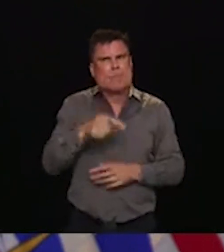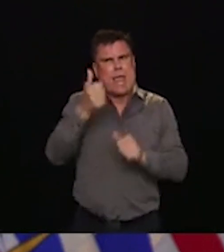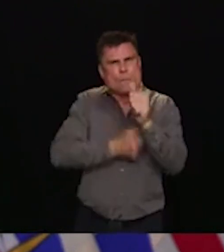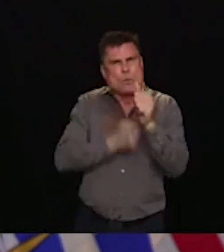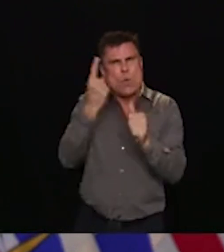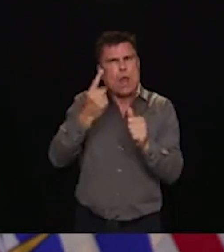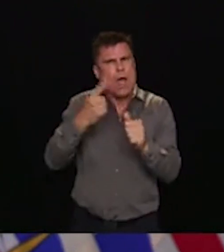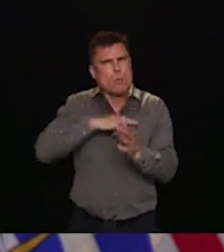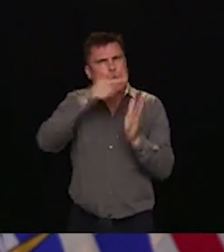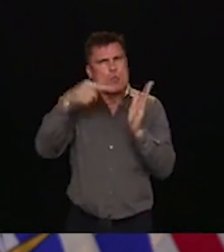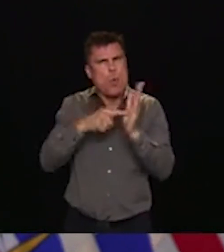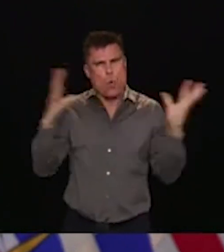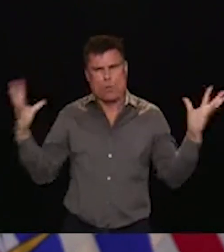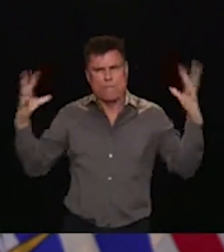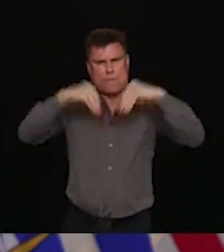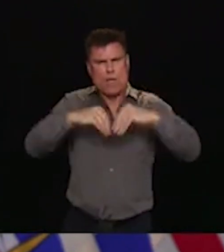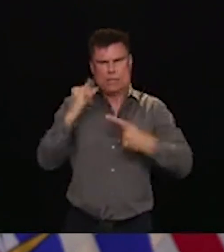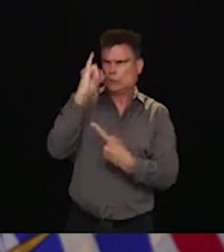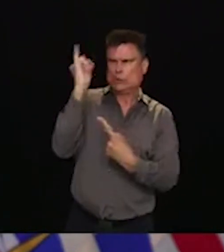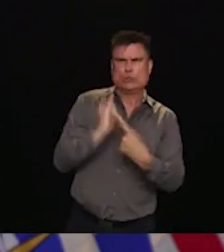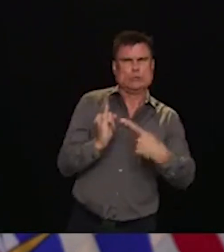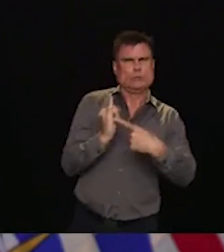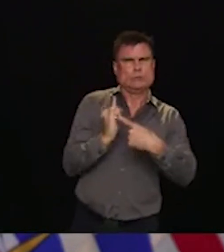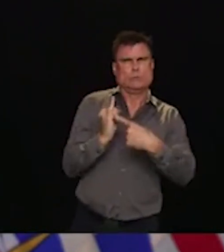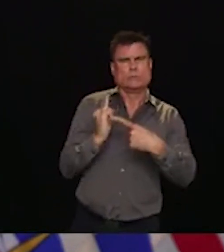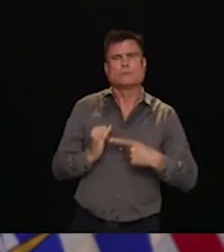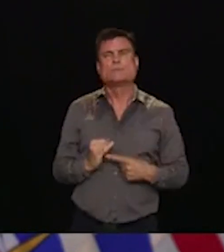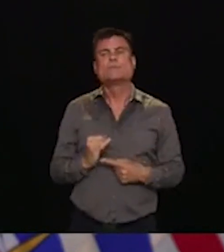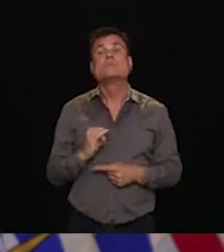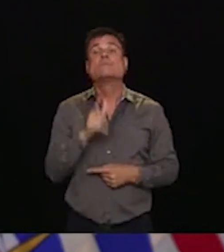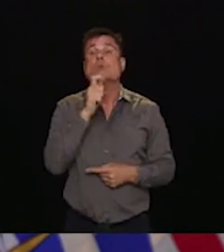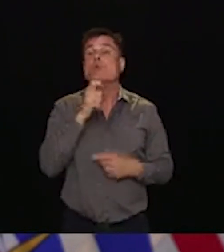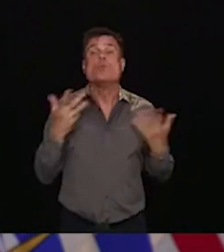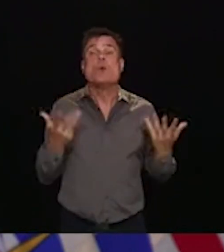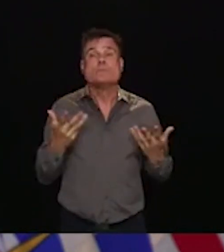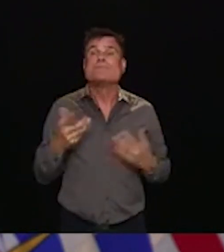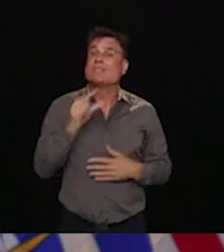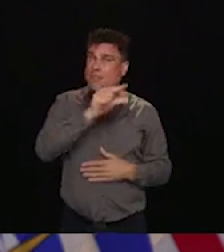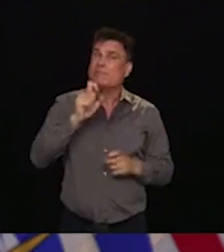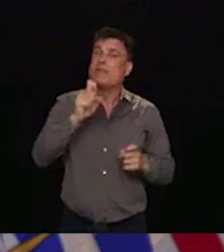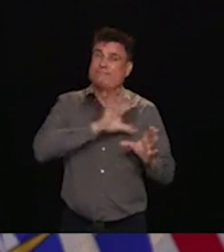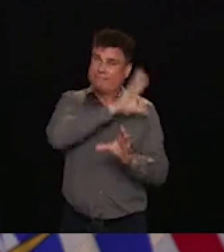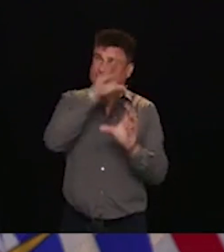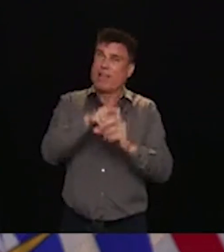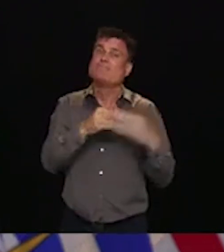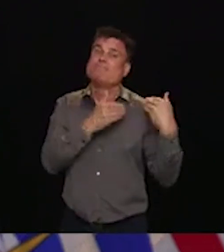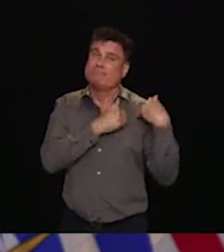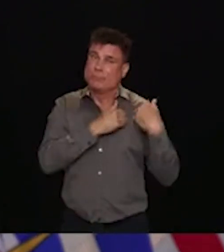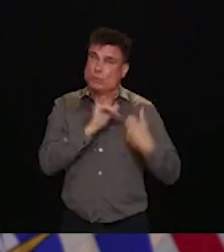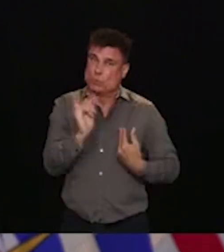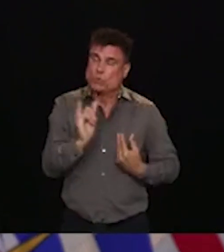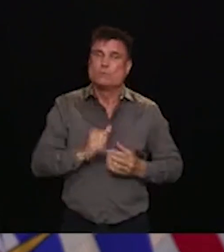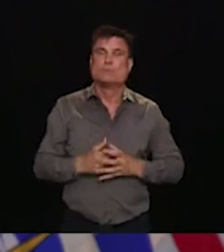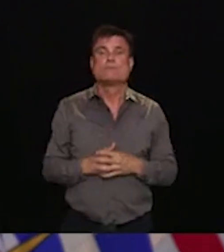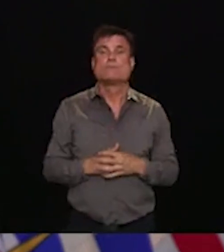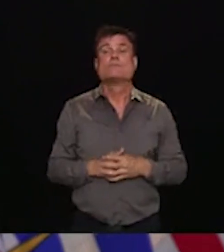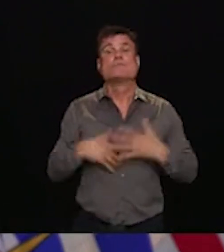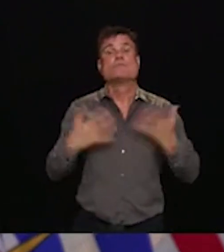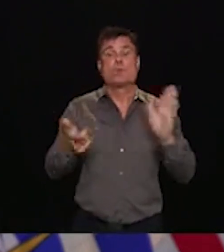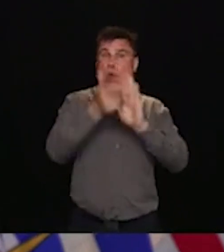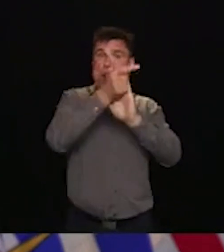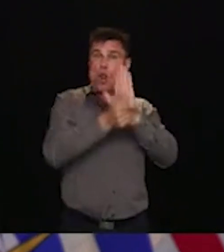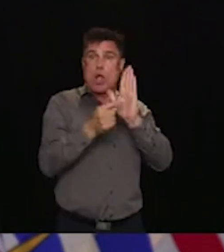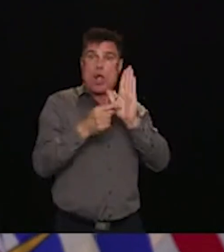problem, this legislation is a first step in government doing its part to tackle a challenging problem facing many British